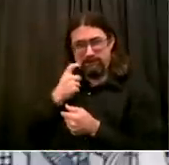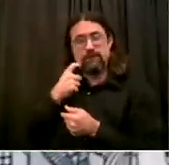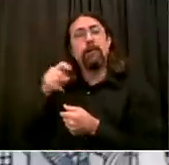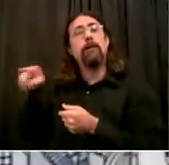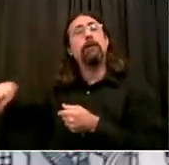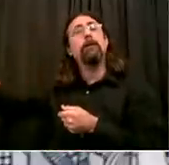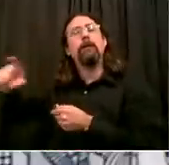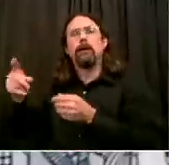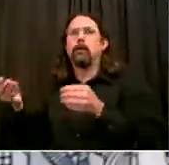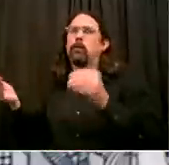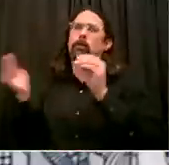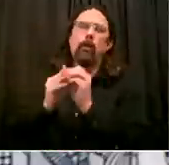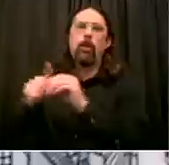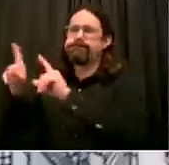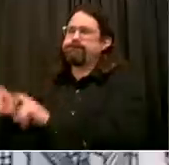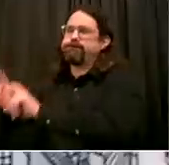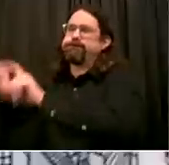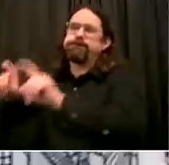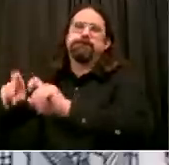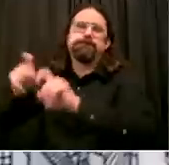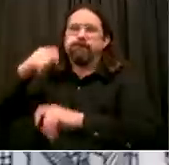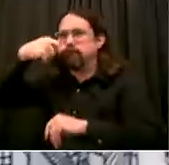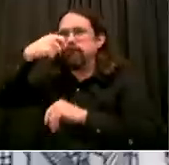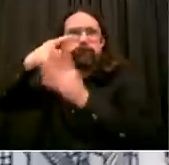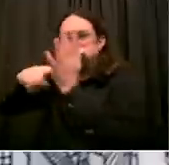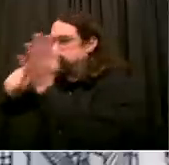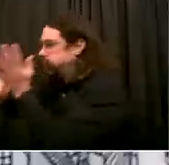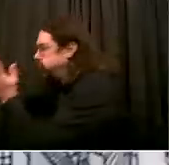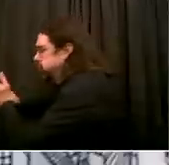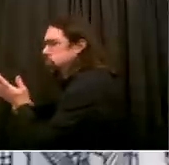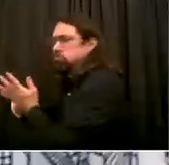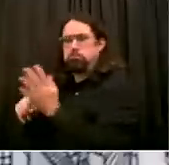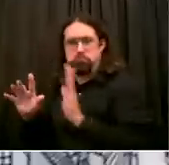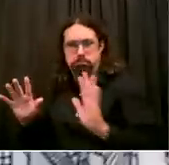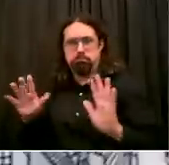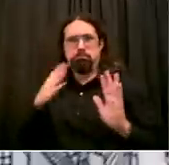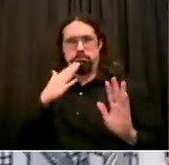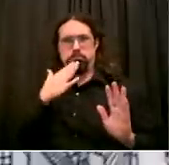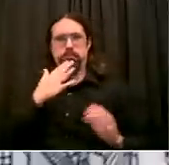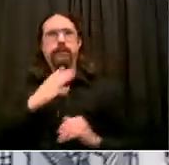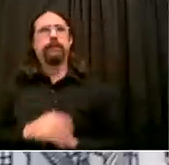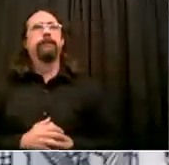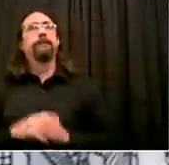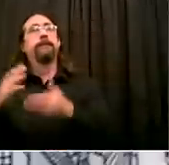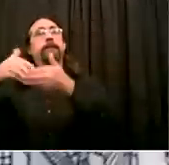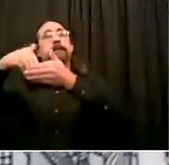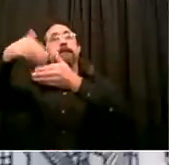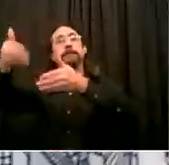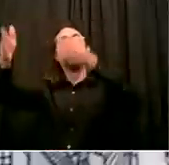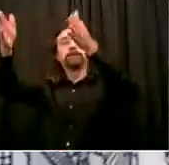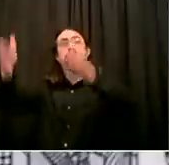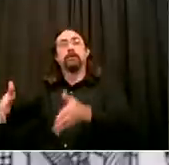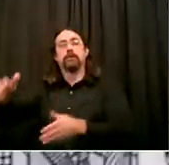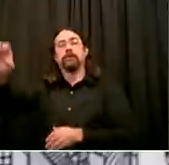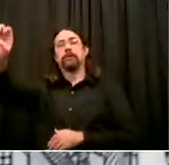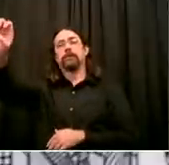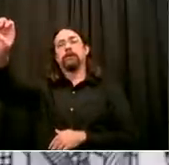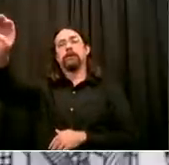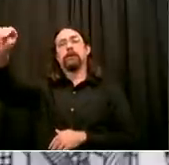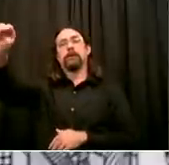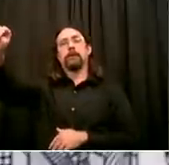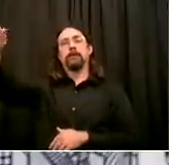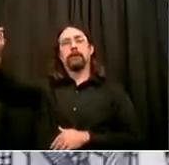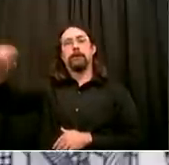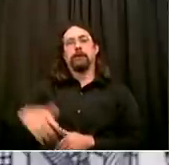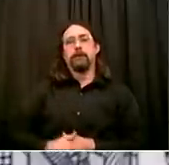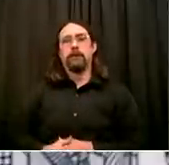Hi, good morning. So I had a question. It seems like one of the side effects of the governor sort of taking control of the hotspots is that you no